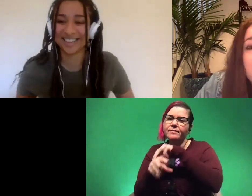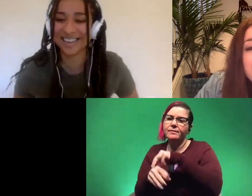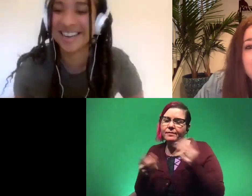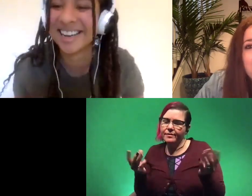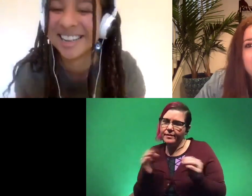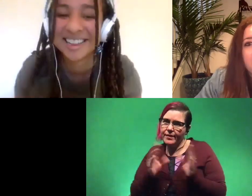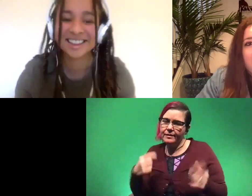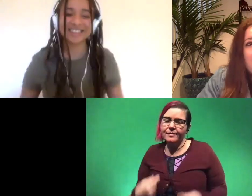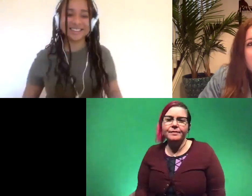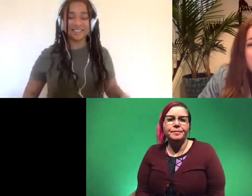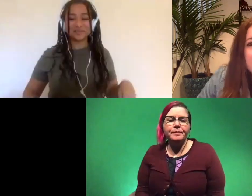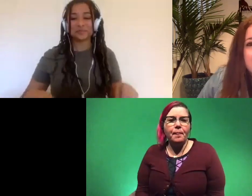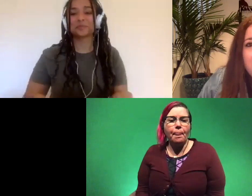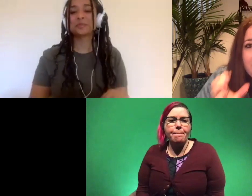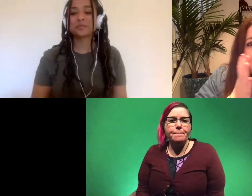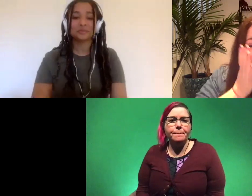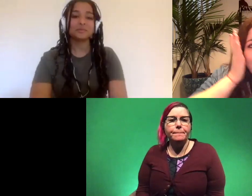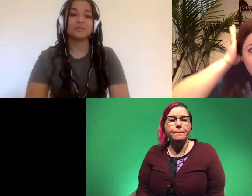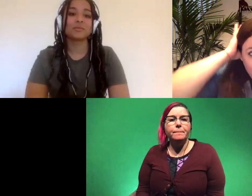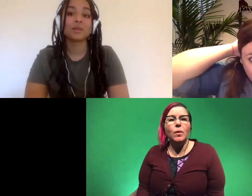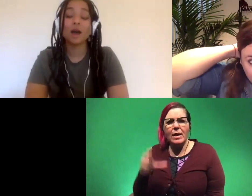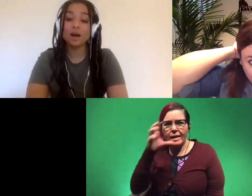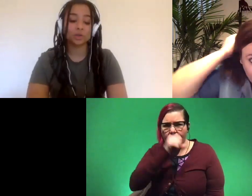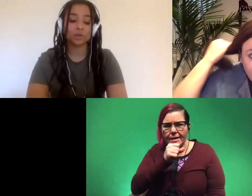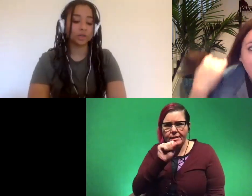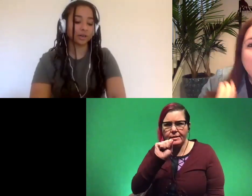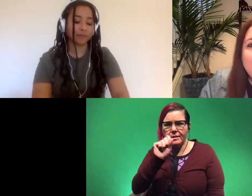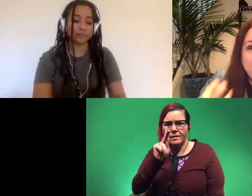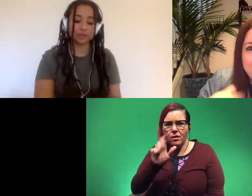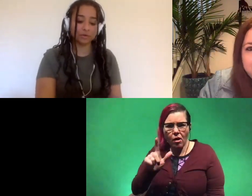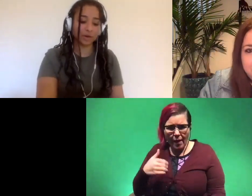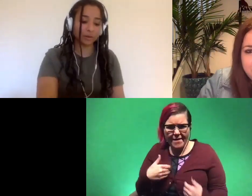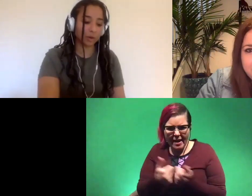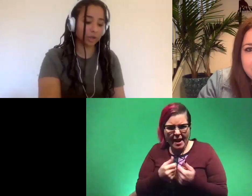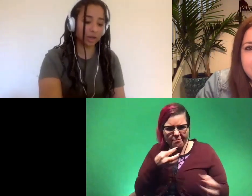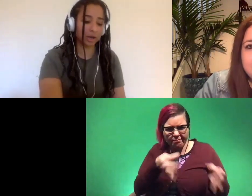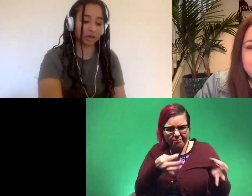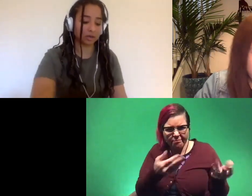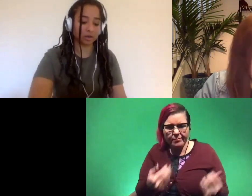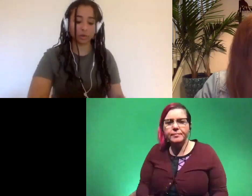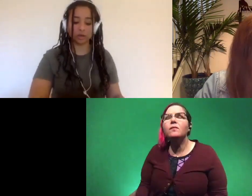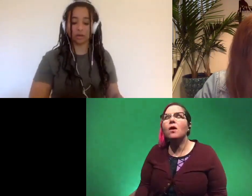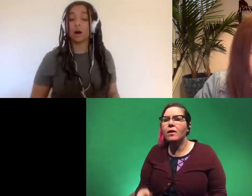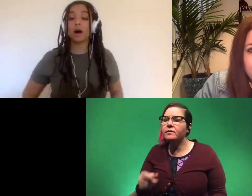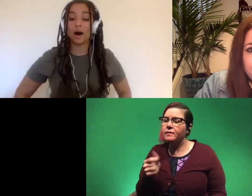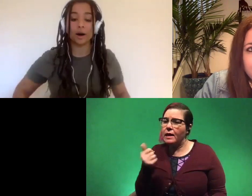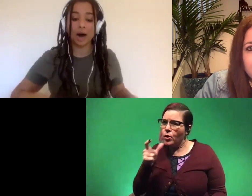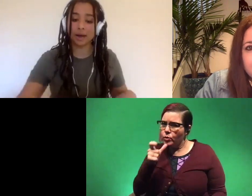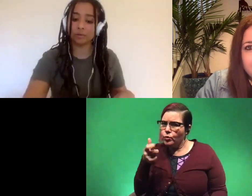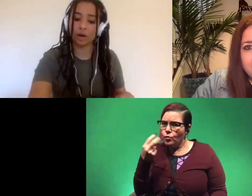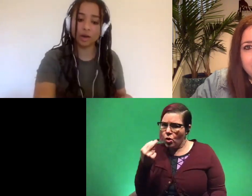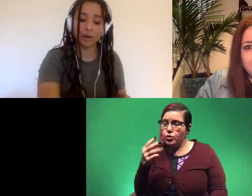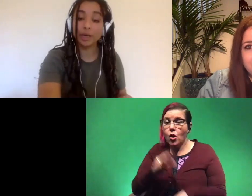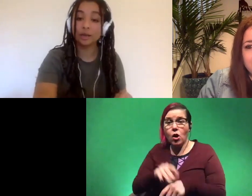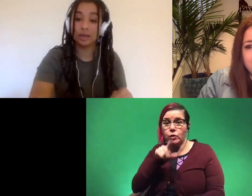do you want to tell us about your uh guess the skull game oh sure okay so for anyone watching and is on twitter uh i